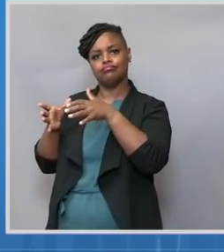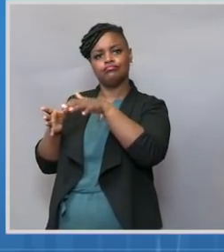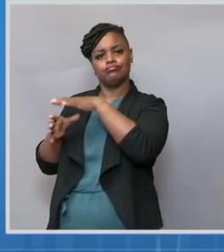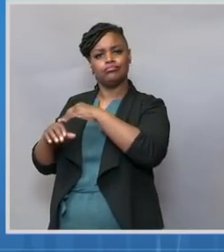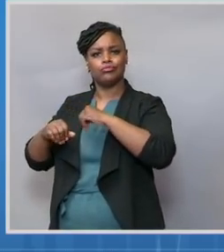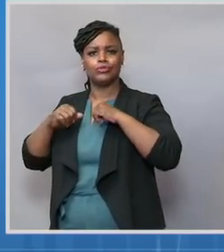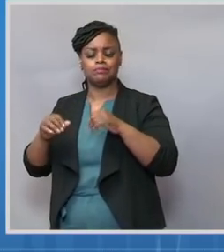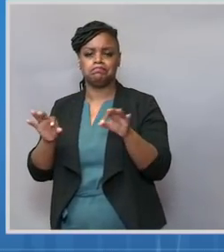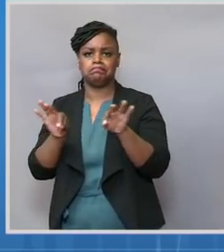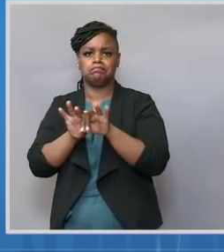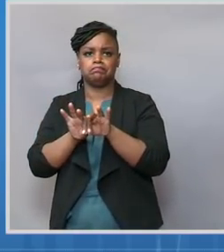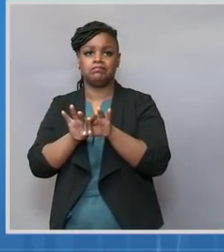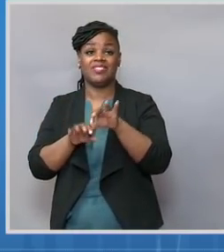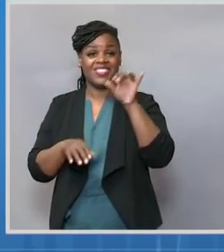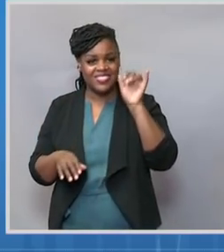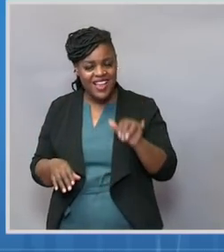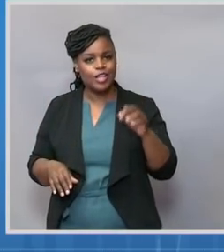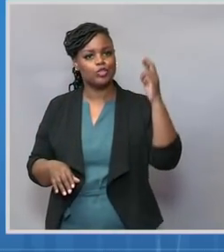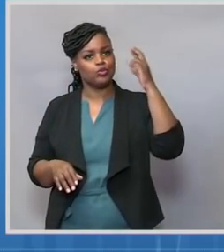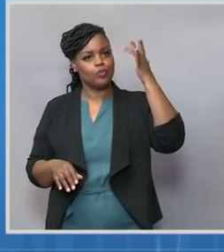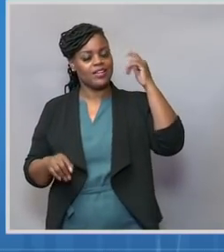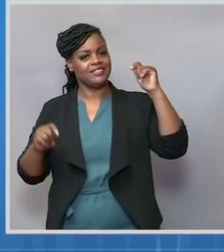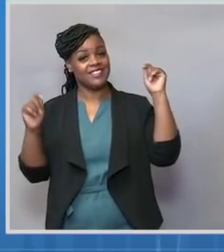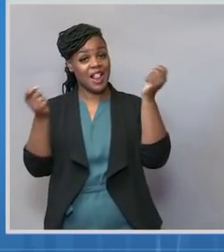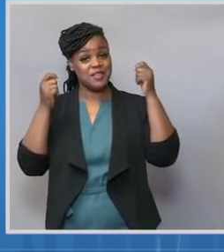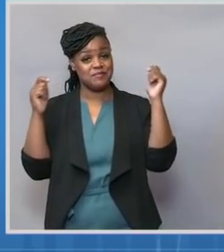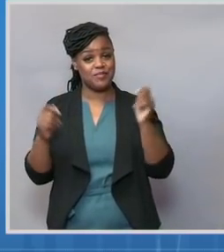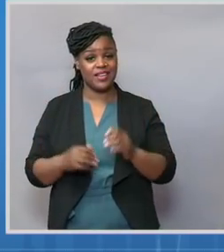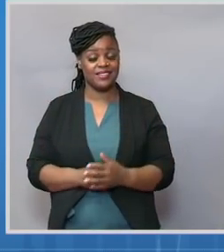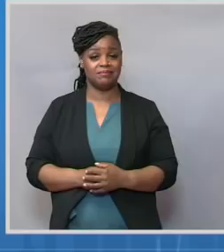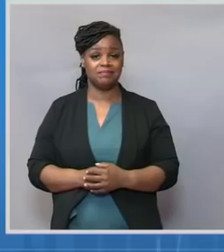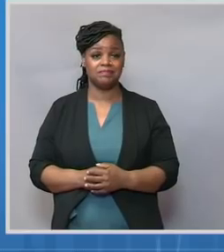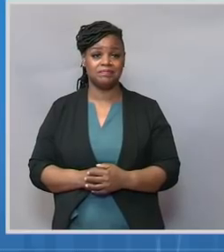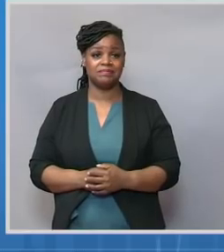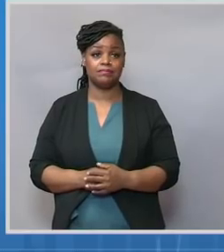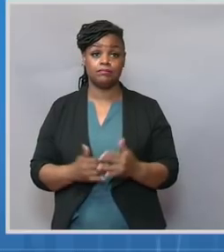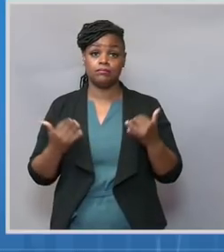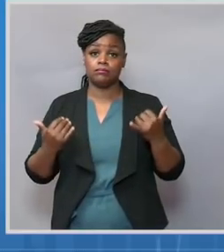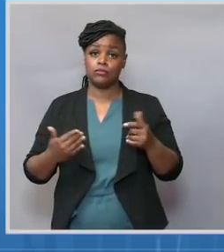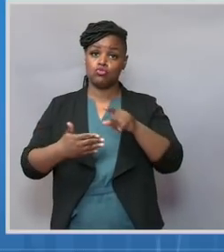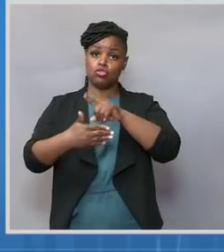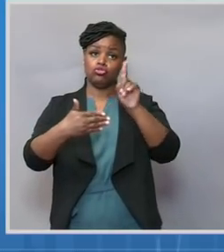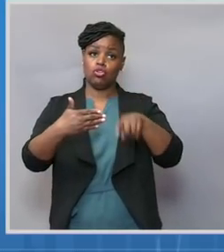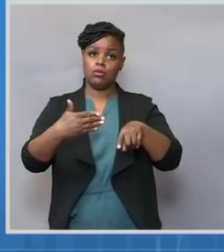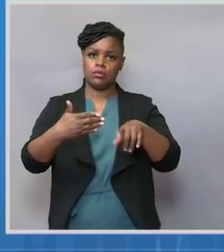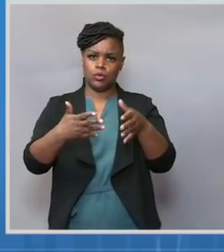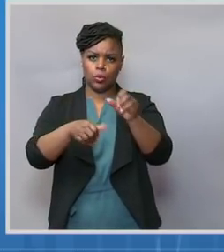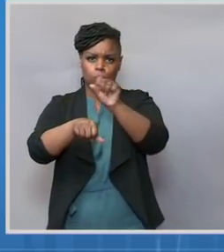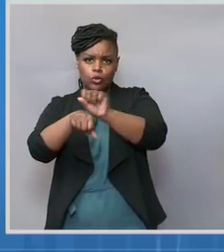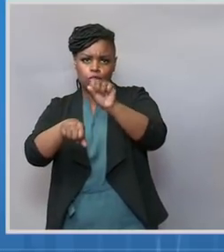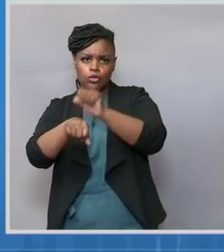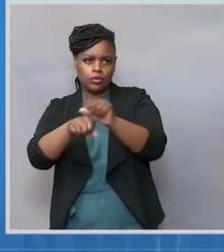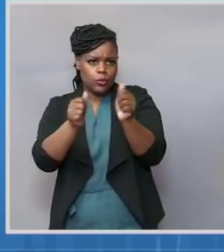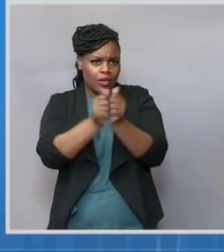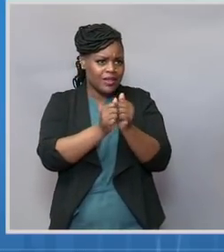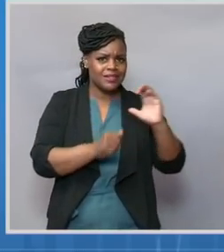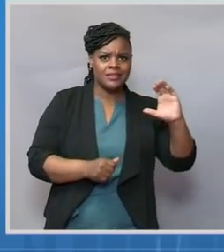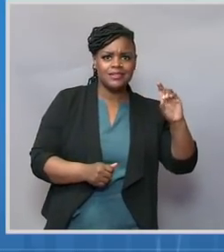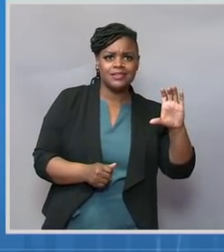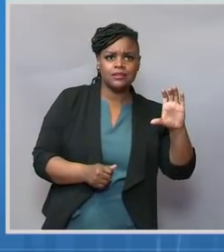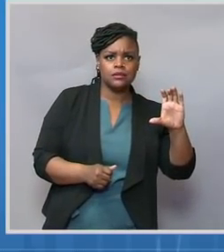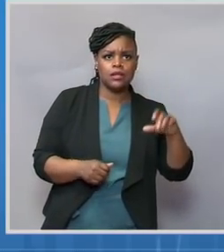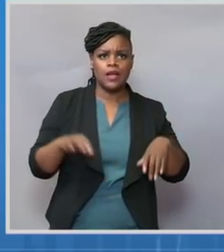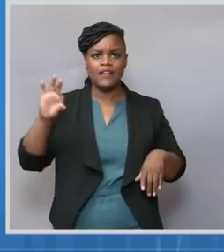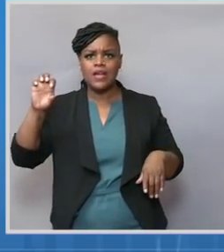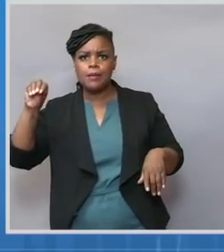to celebrate. This achievement has been the result of combined efforts between CDC, FEMA, and among